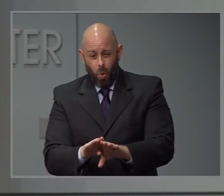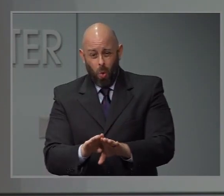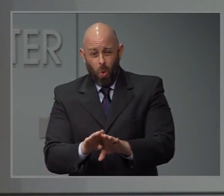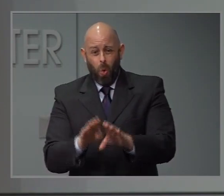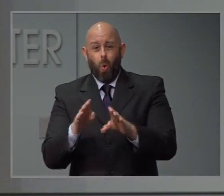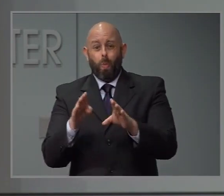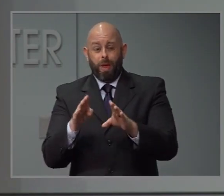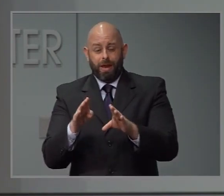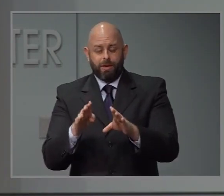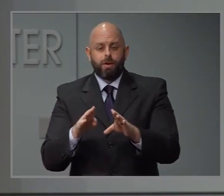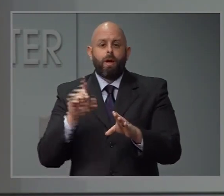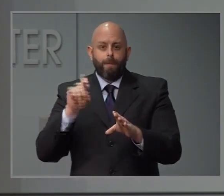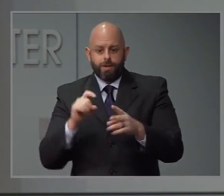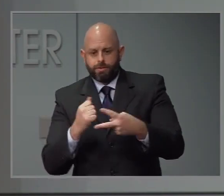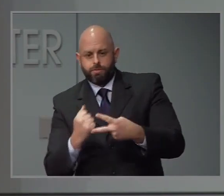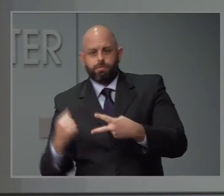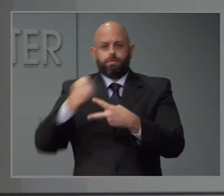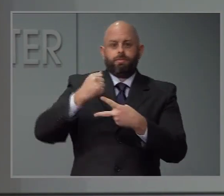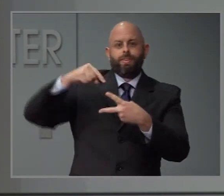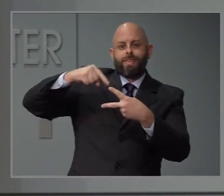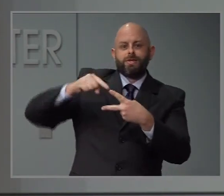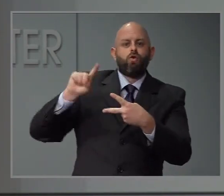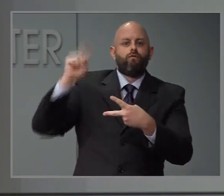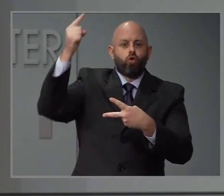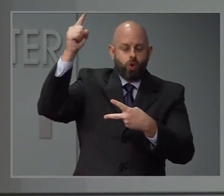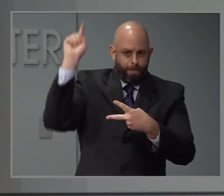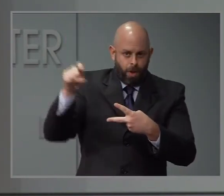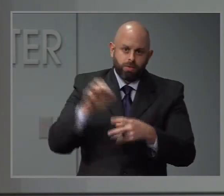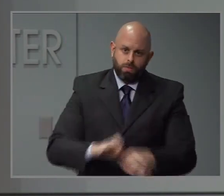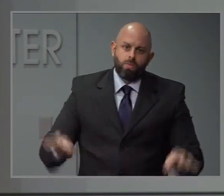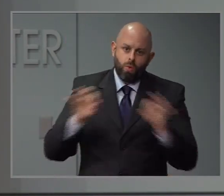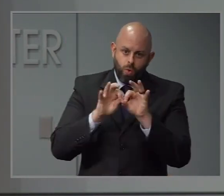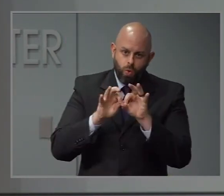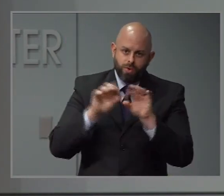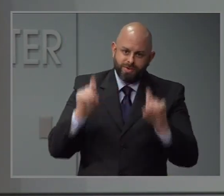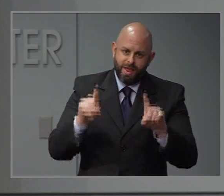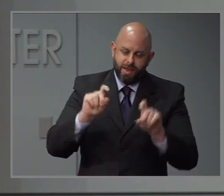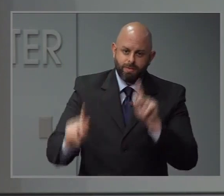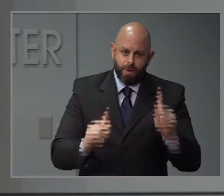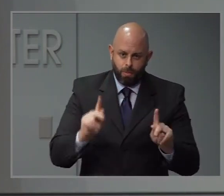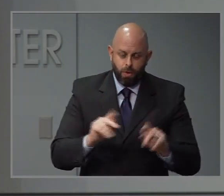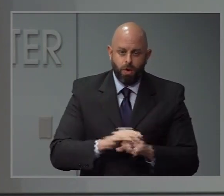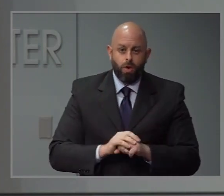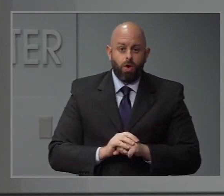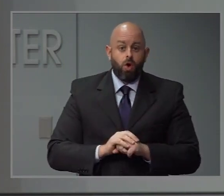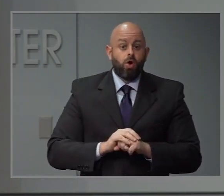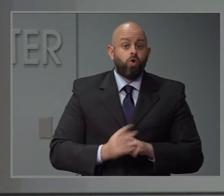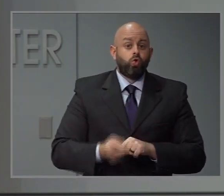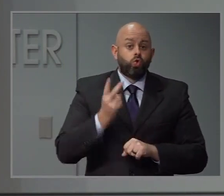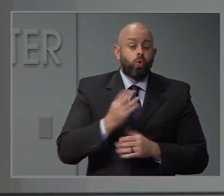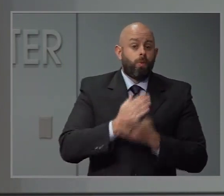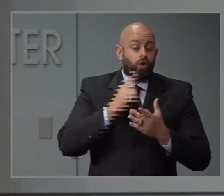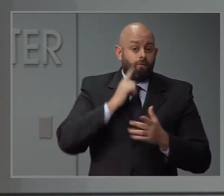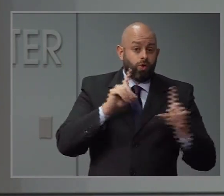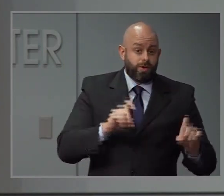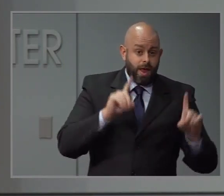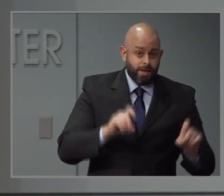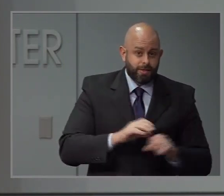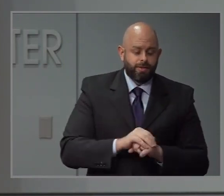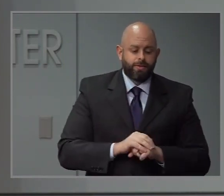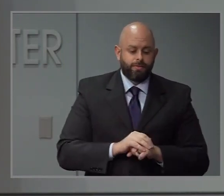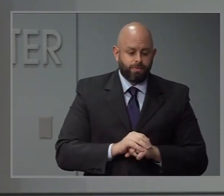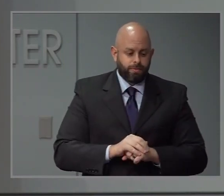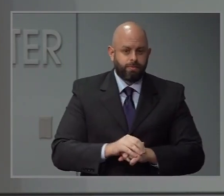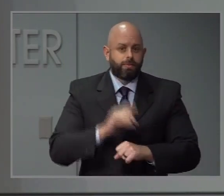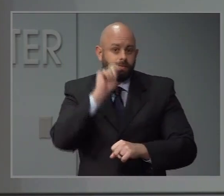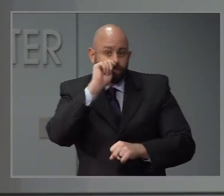I want to make sure we know that there are two parts to the testing. The sample collection, as well as running those samples at the lab.